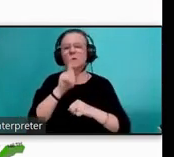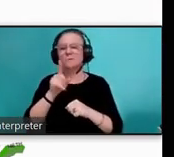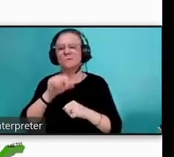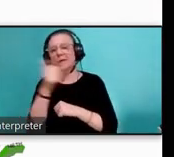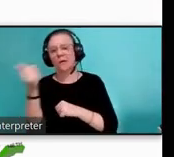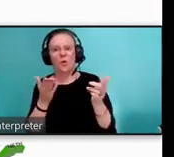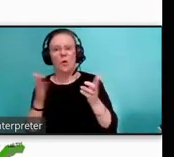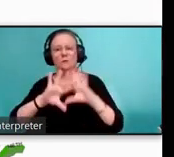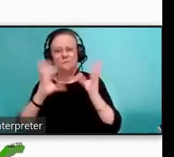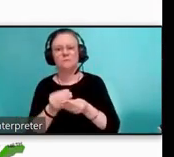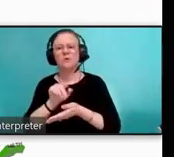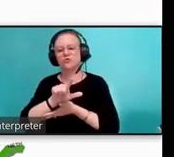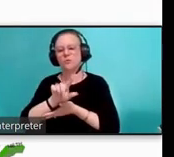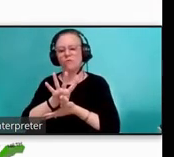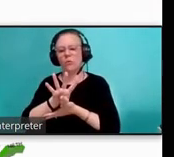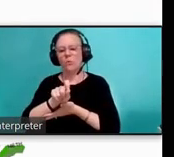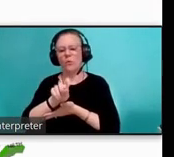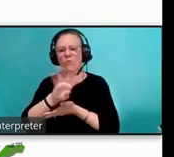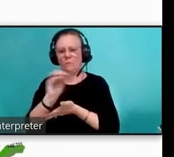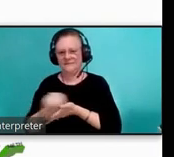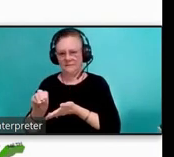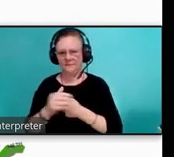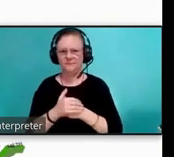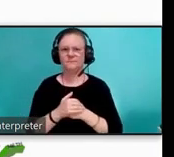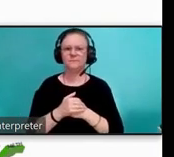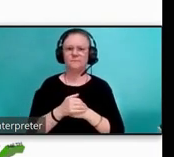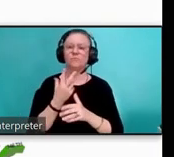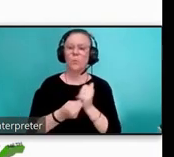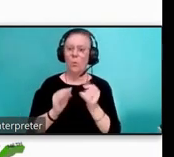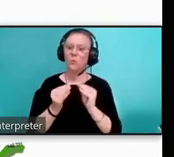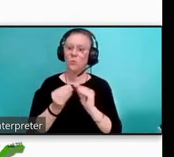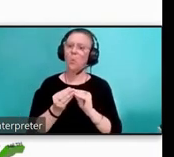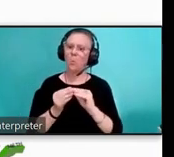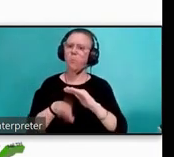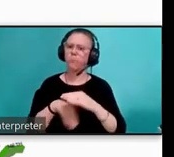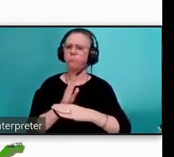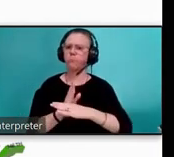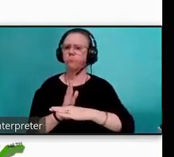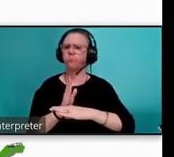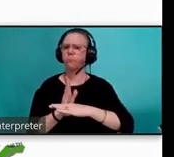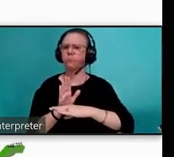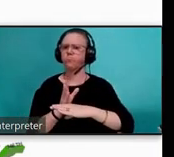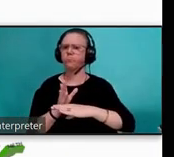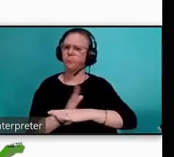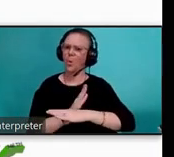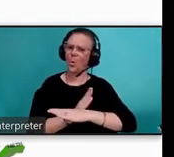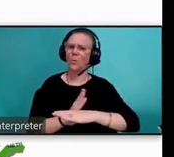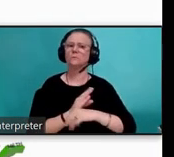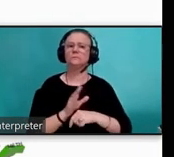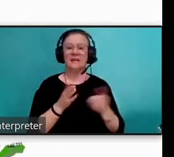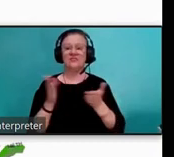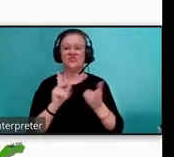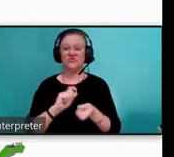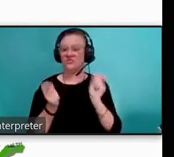tracts served is 24.4%. Both rates are far below the area average. These service changes would